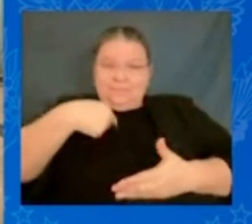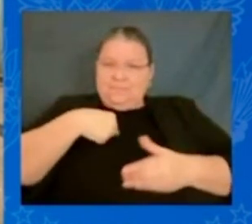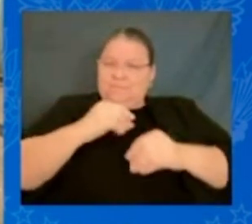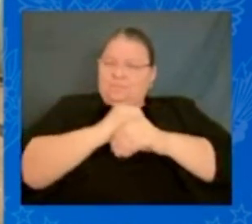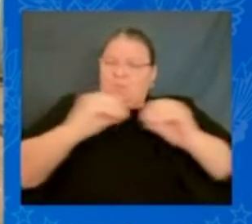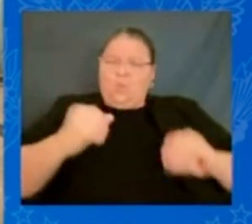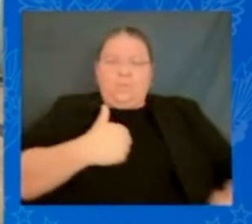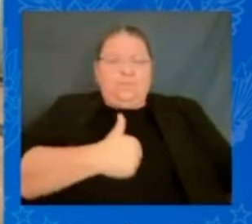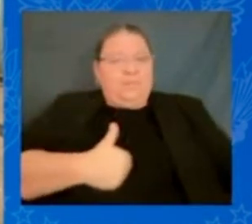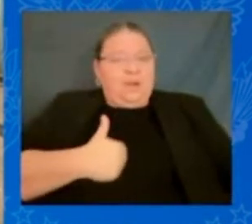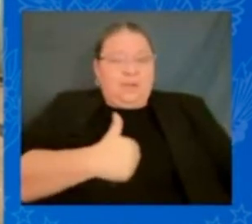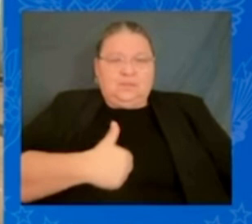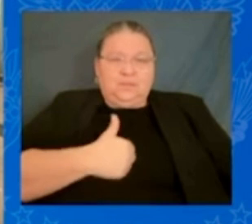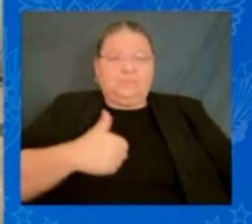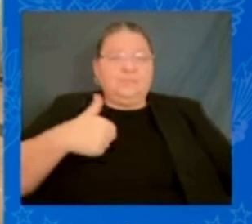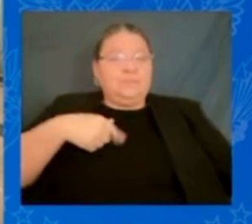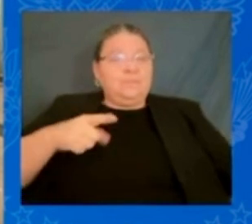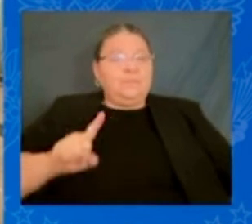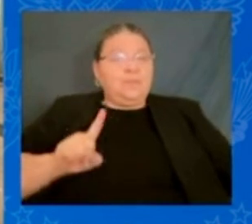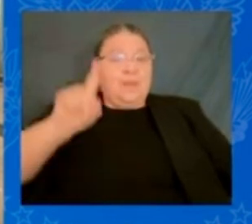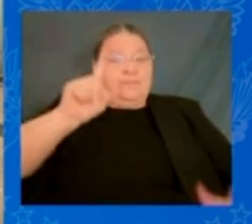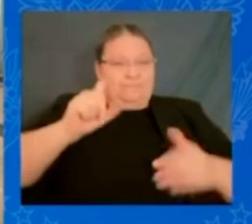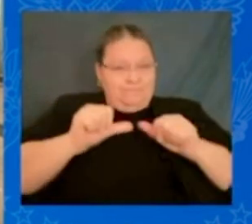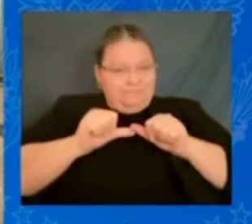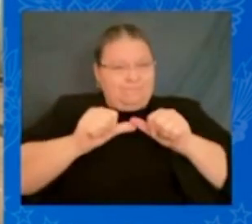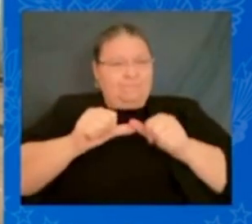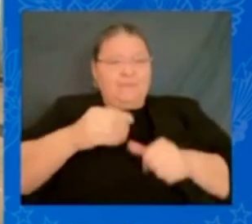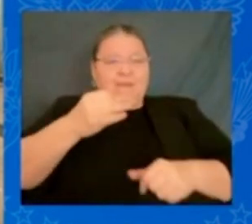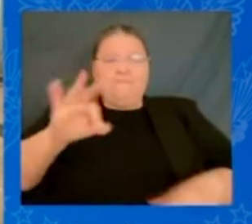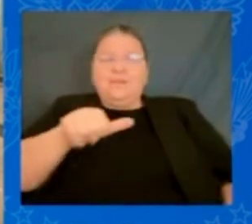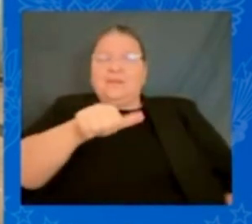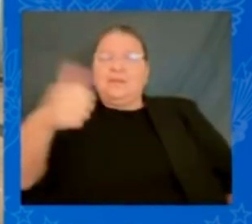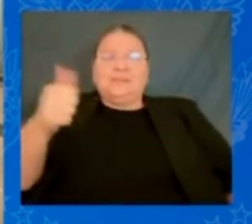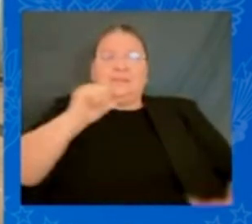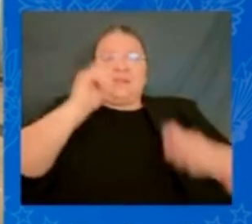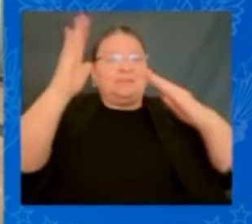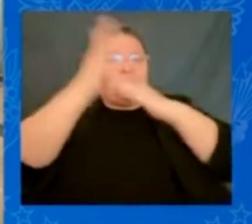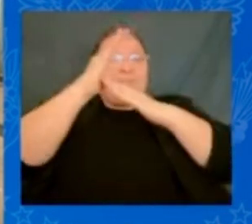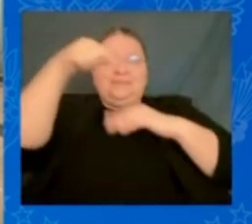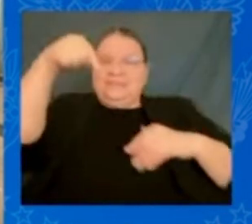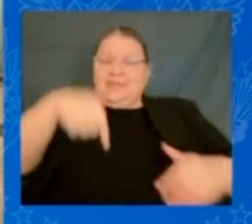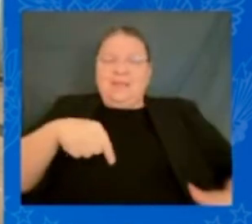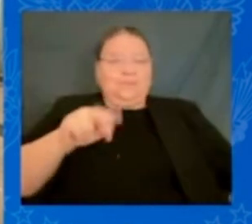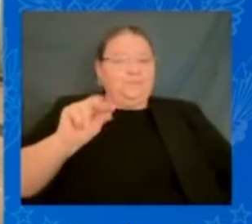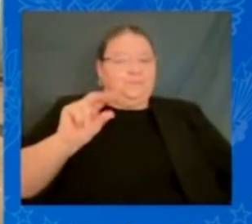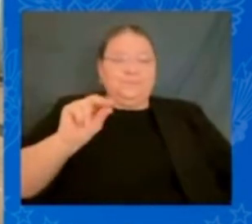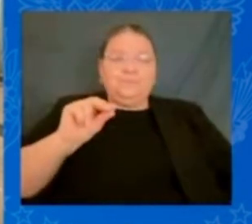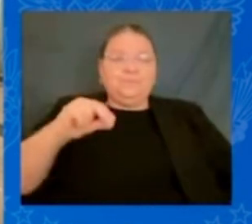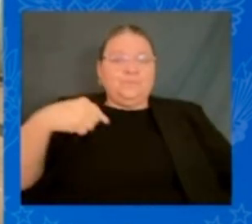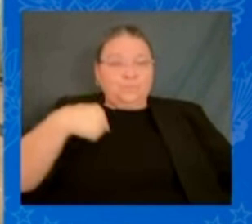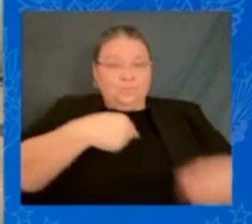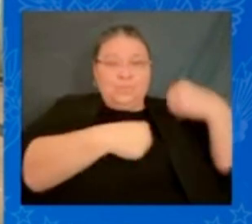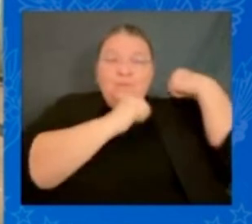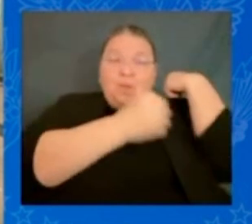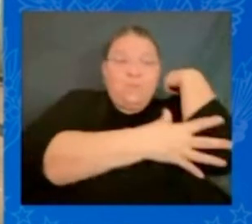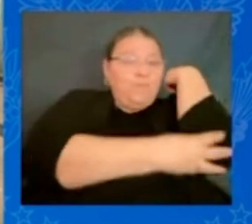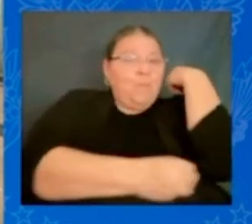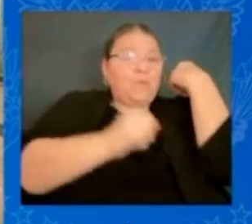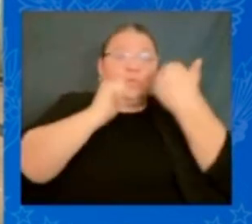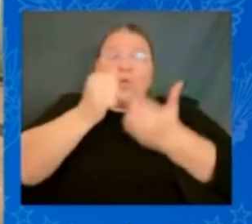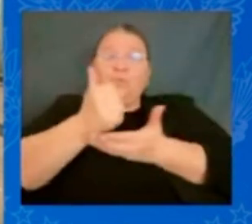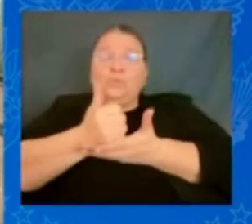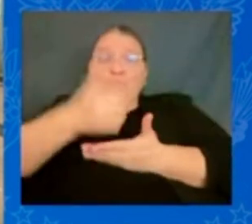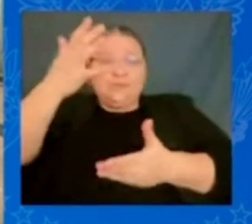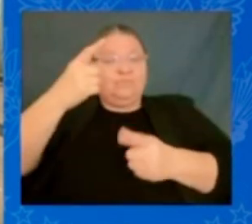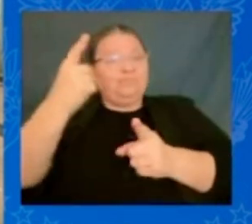middle out, not from the top down. We weren't poor, but we weren't wealthy. were a typical middle class family with a three bedroom home and